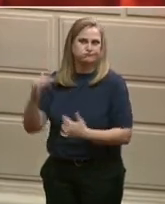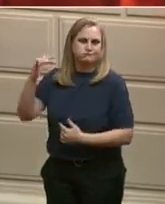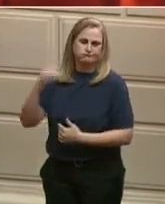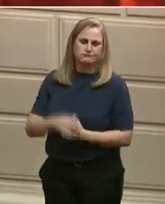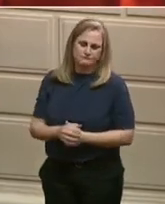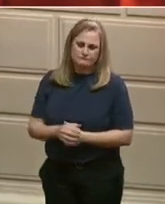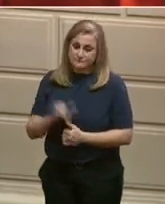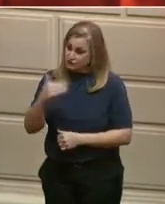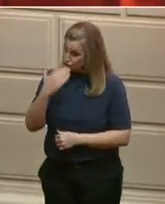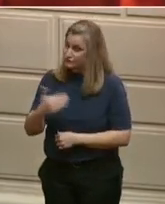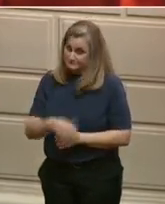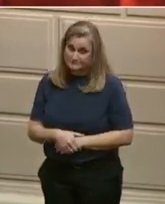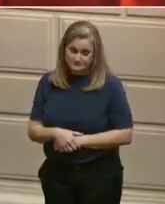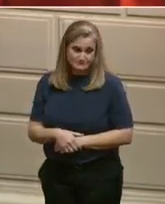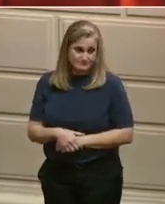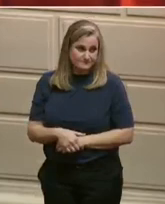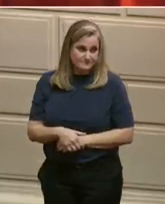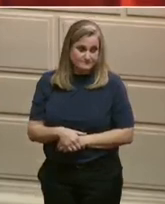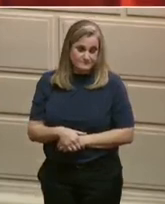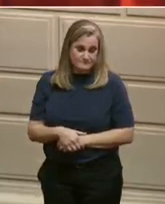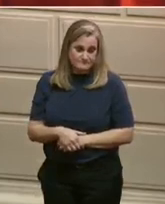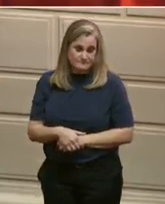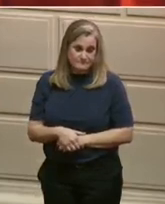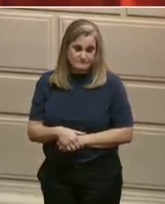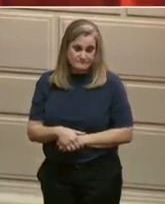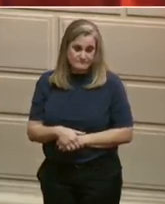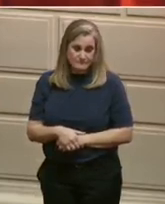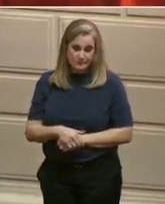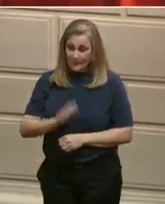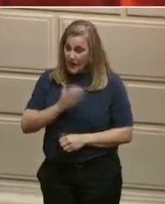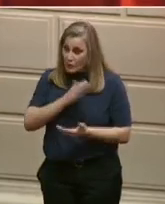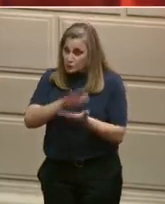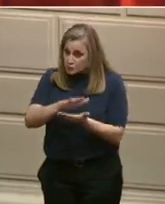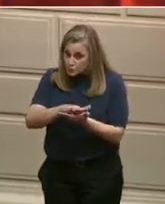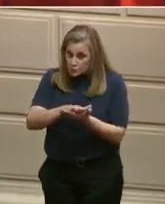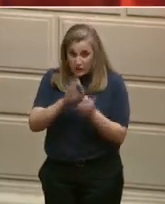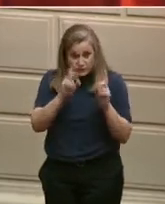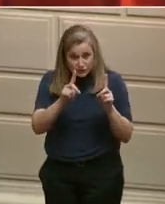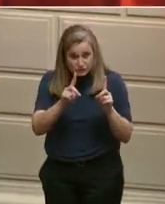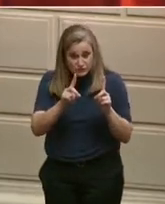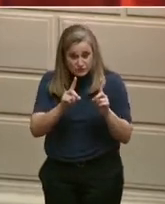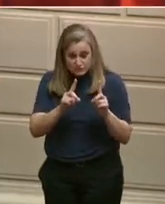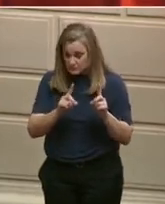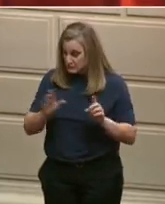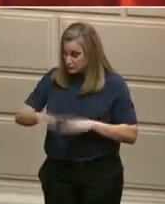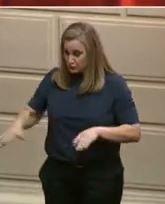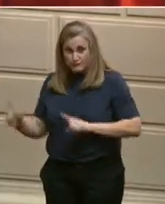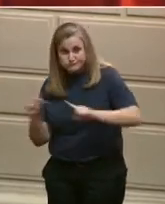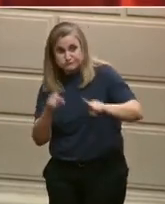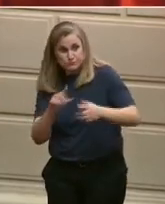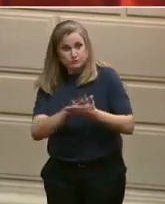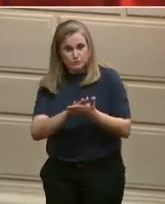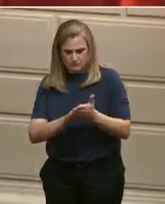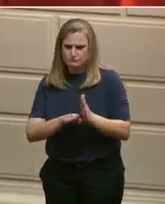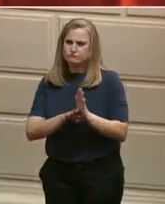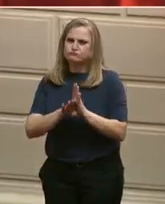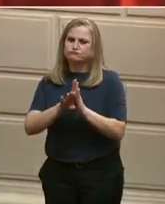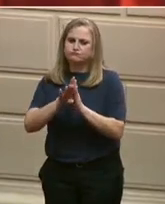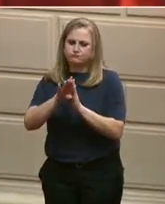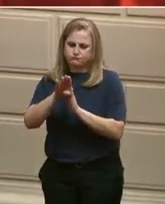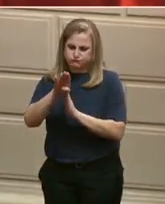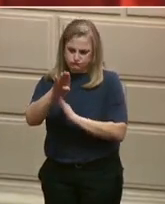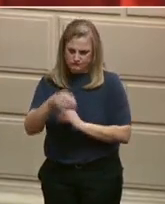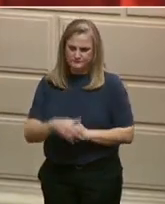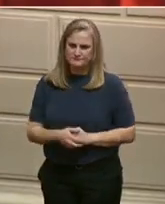98% of our schools have improved attendance this year. 13,000 fewer students are chronically absent this year.